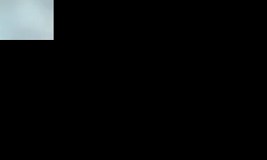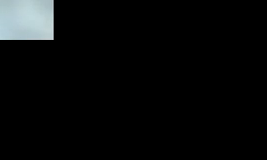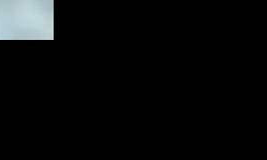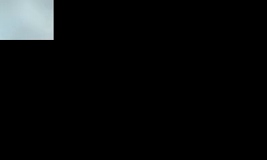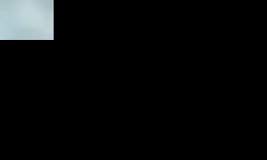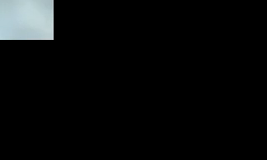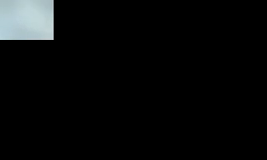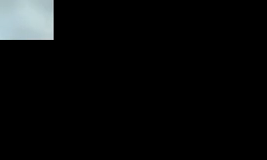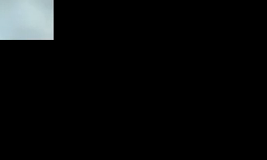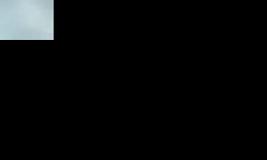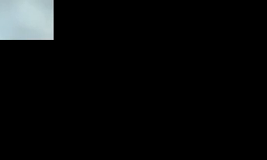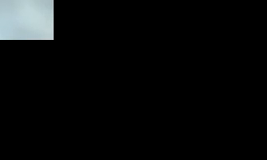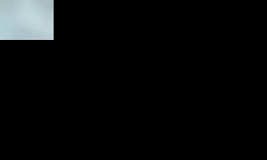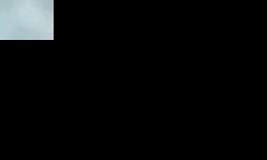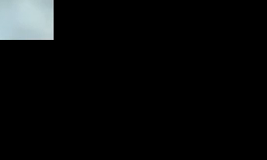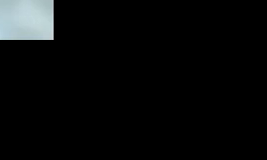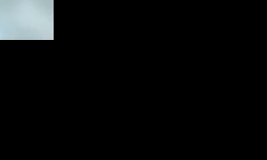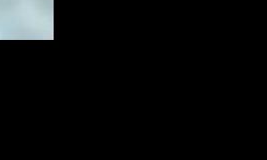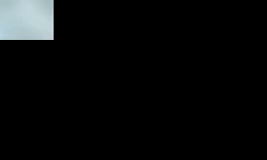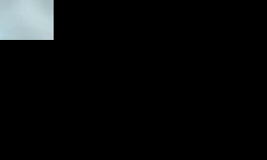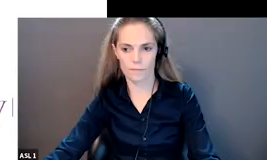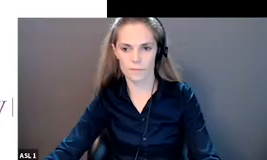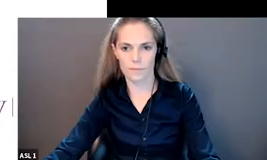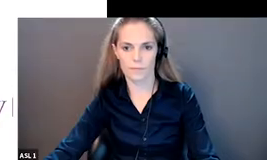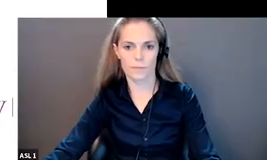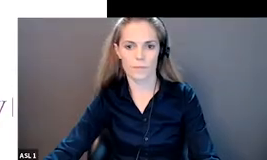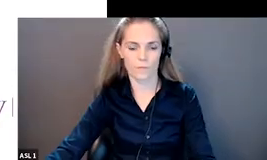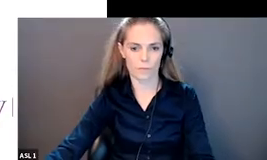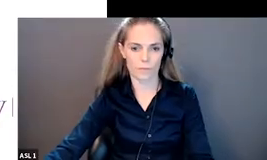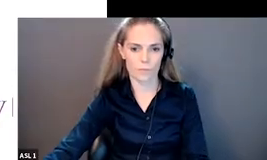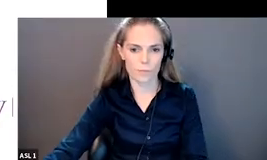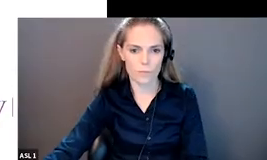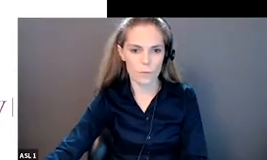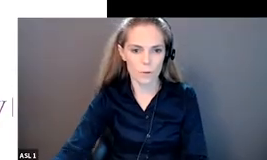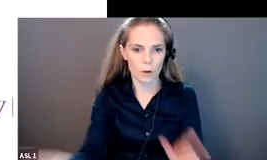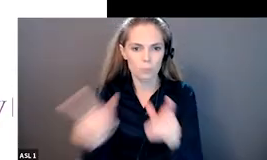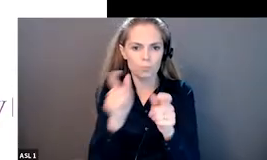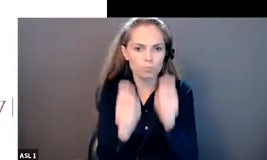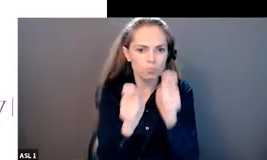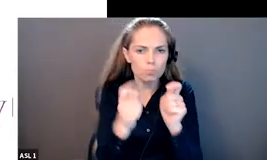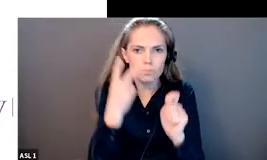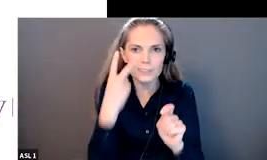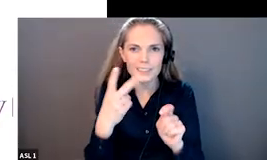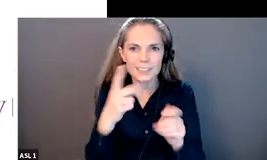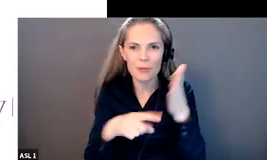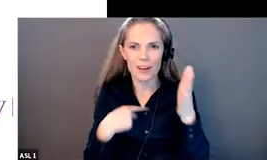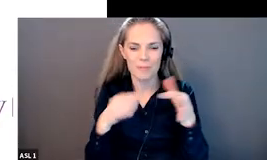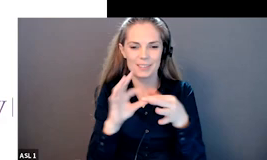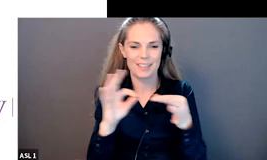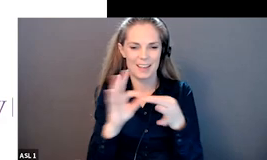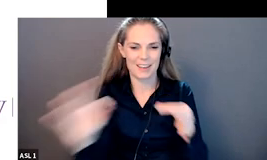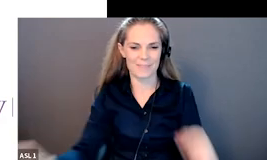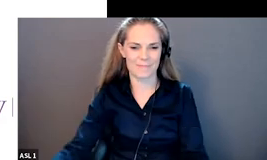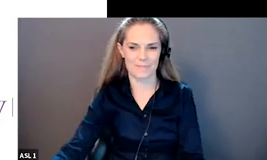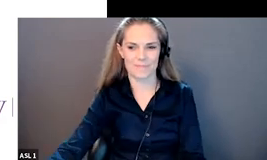and um i look forward to our discussions today we are um uh first